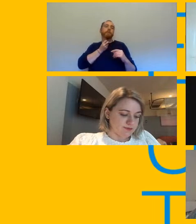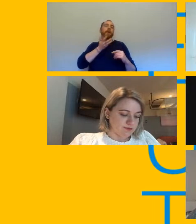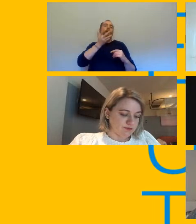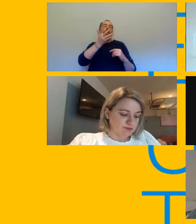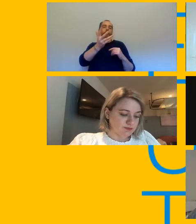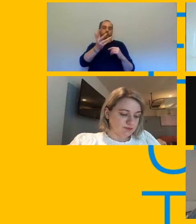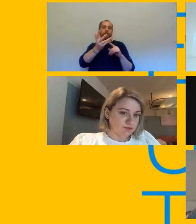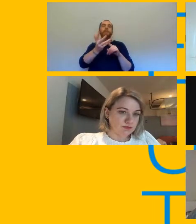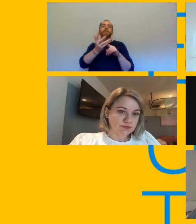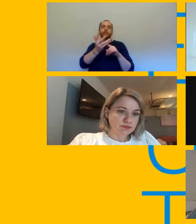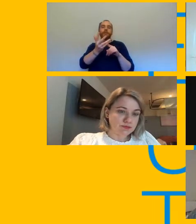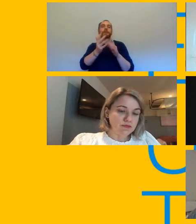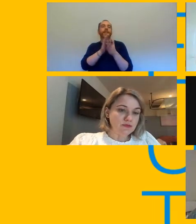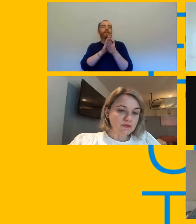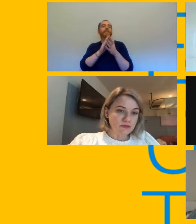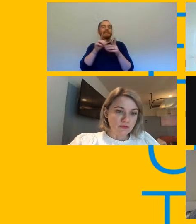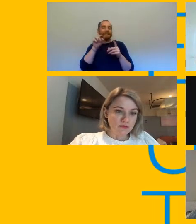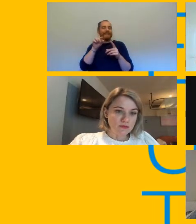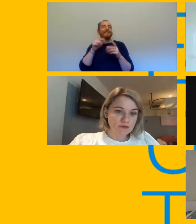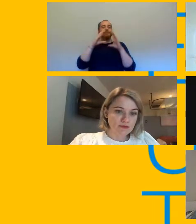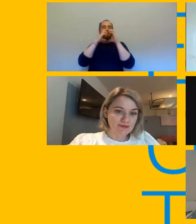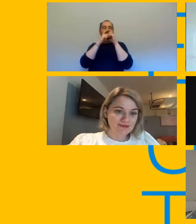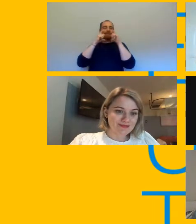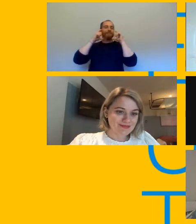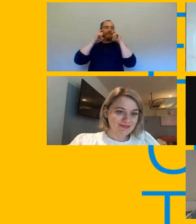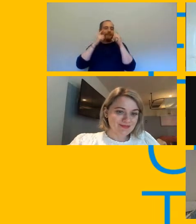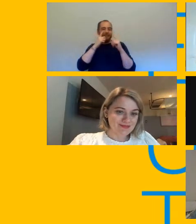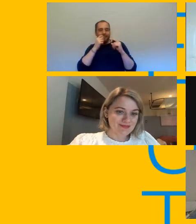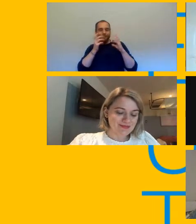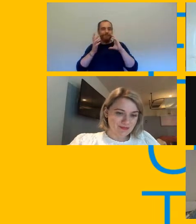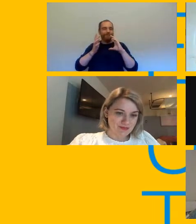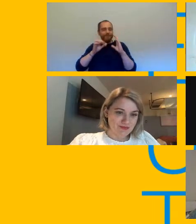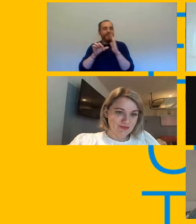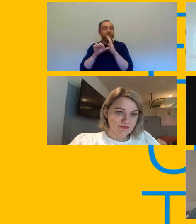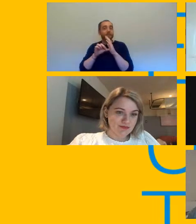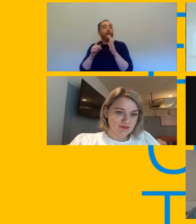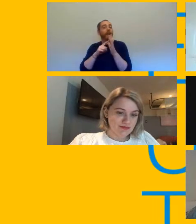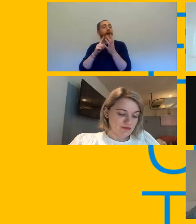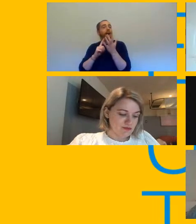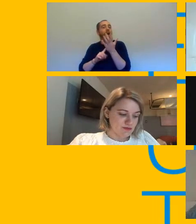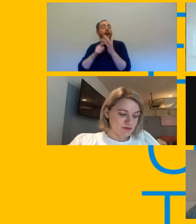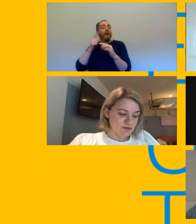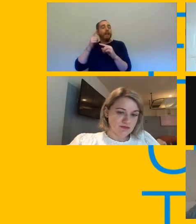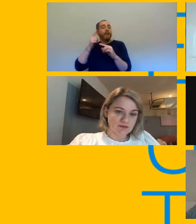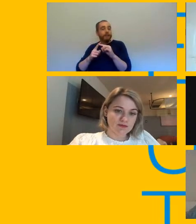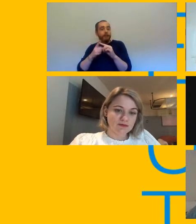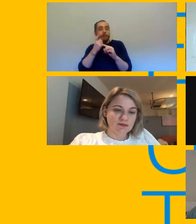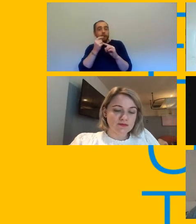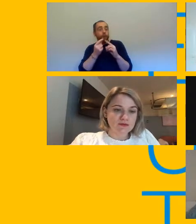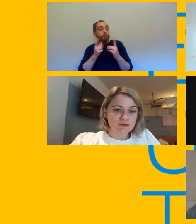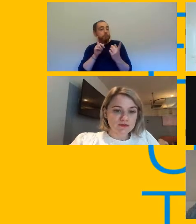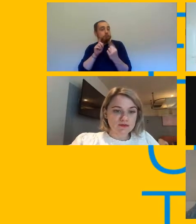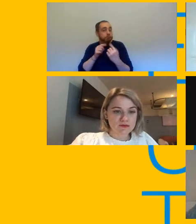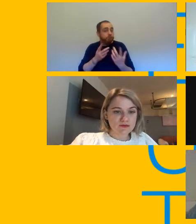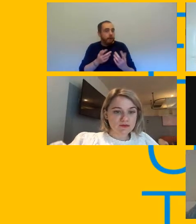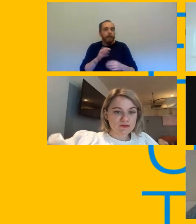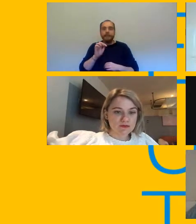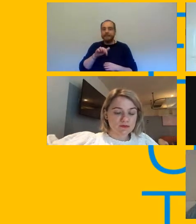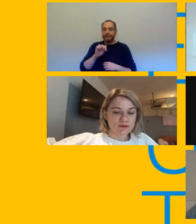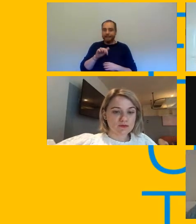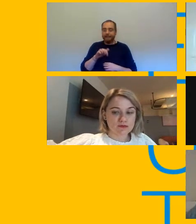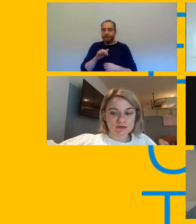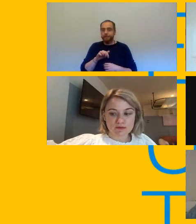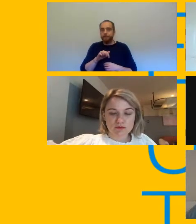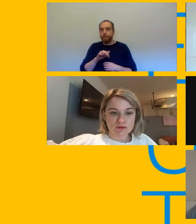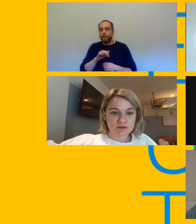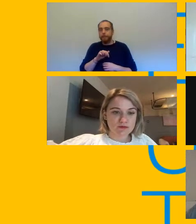who wants to come in on this one alex is that all right yeah i'm fine to come in the we don't